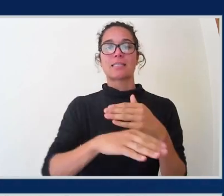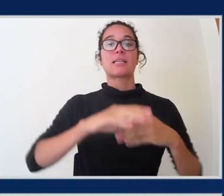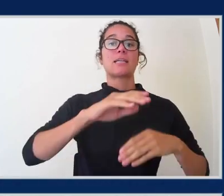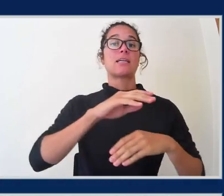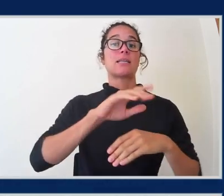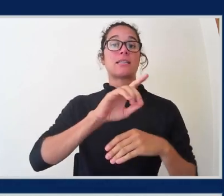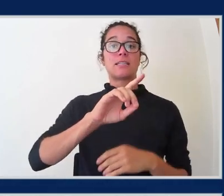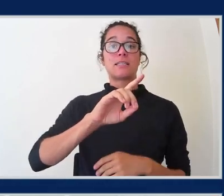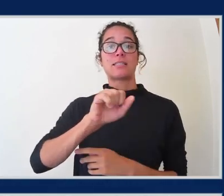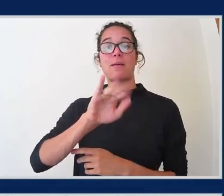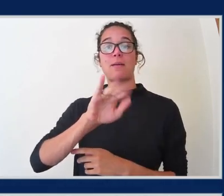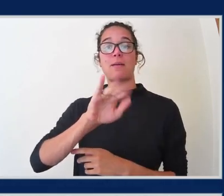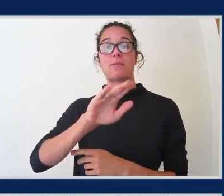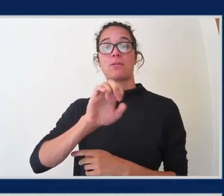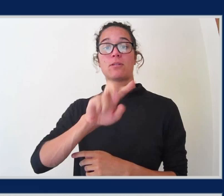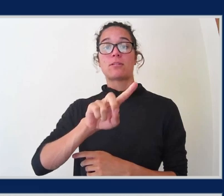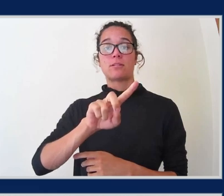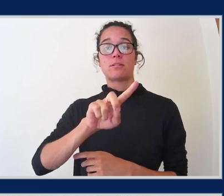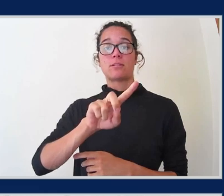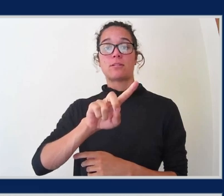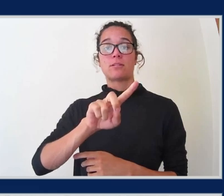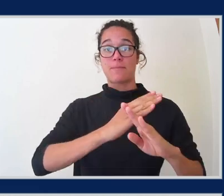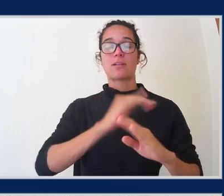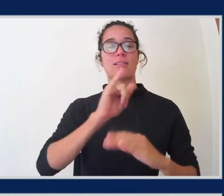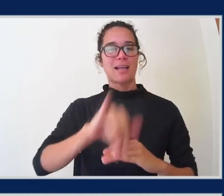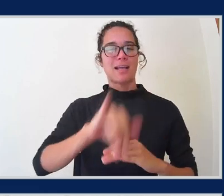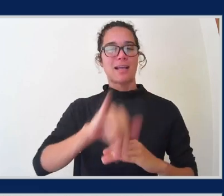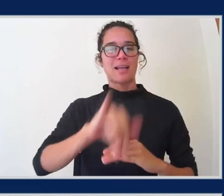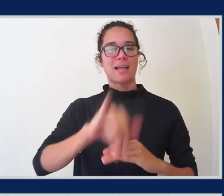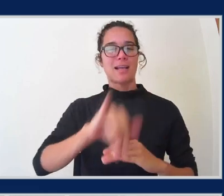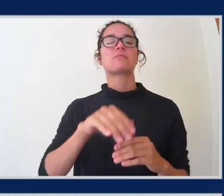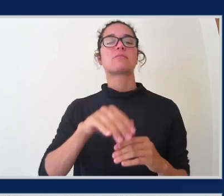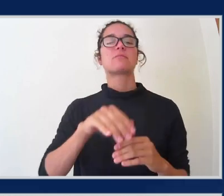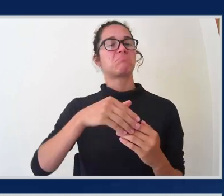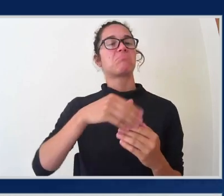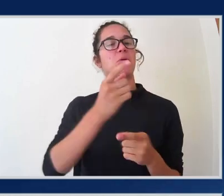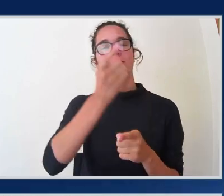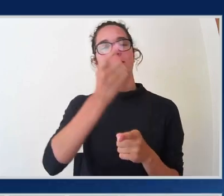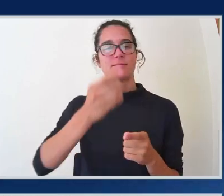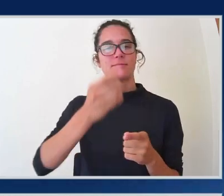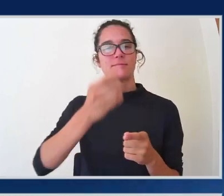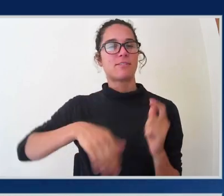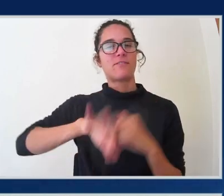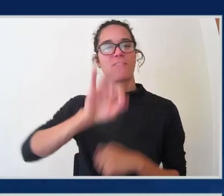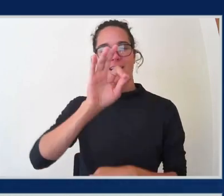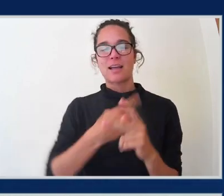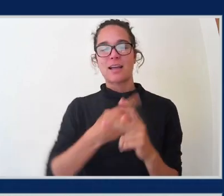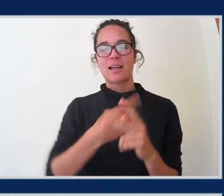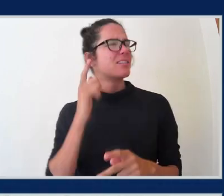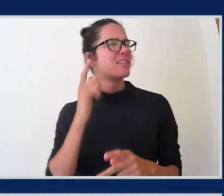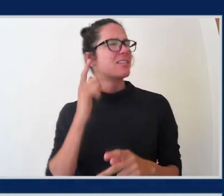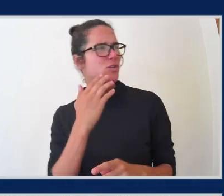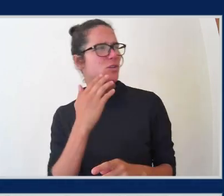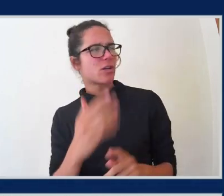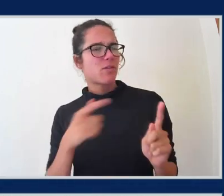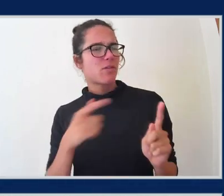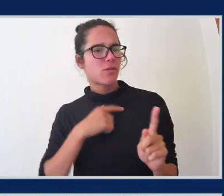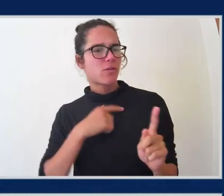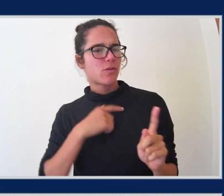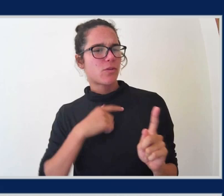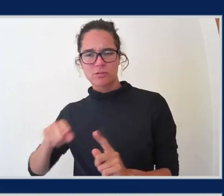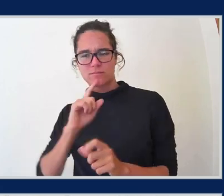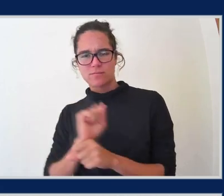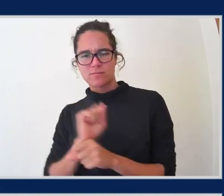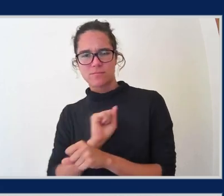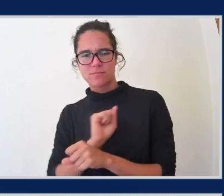type for this? Yes. It sounds good. I mean, account block public access disabled. But what is the question asking? It wants to make sure that whether